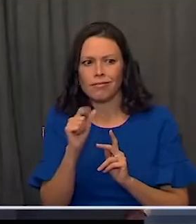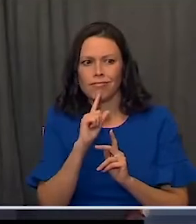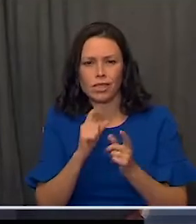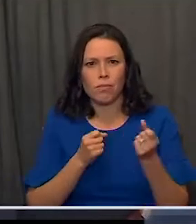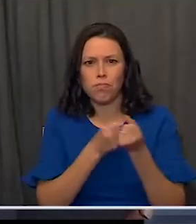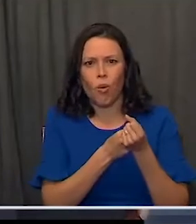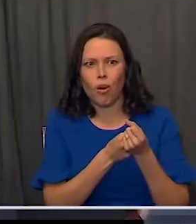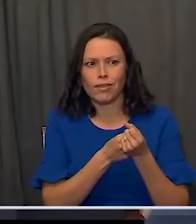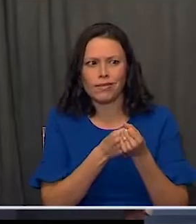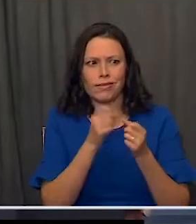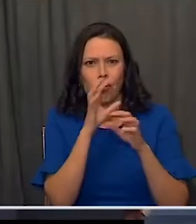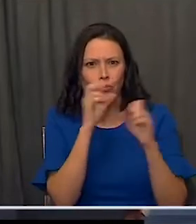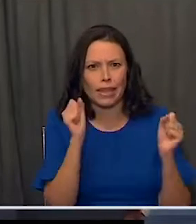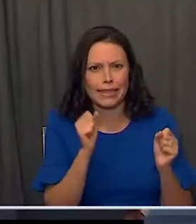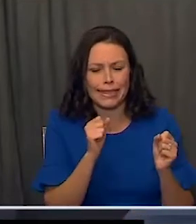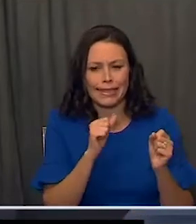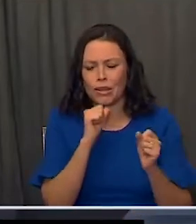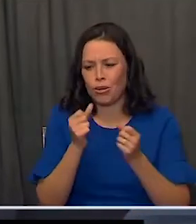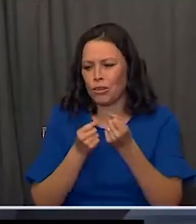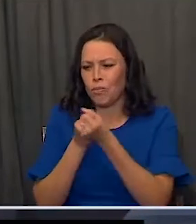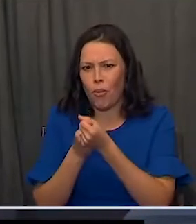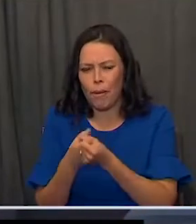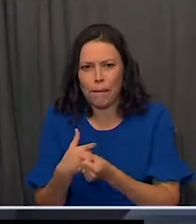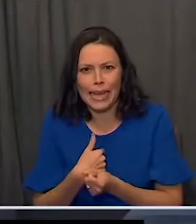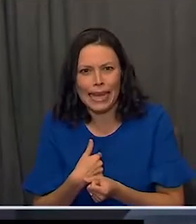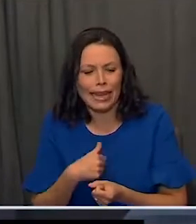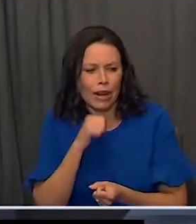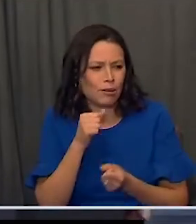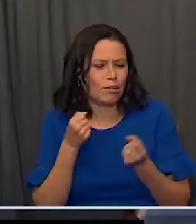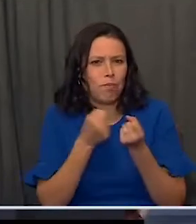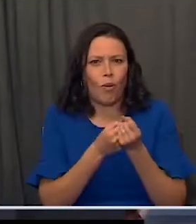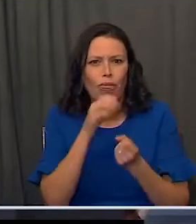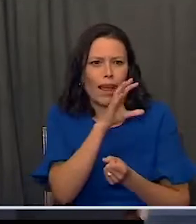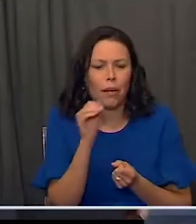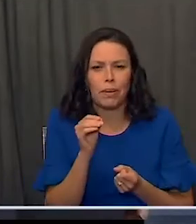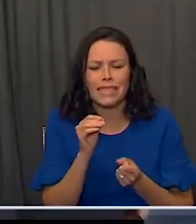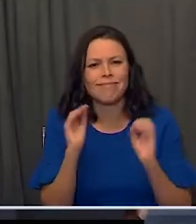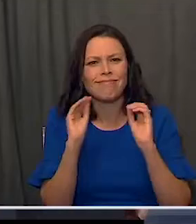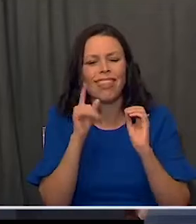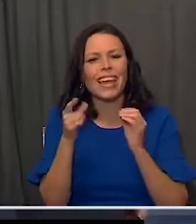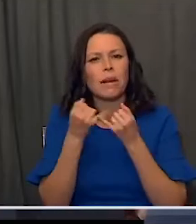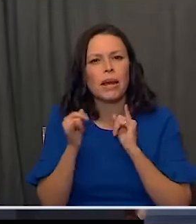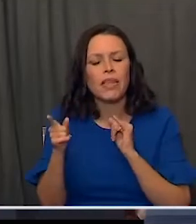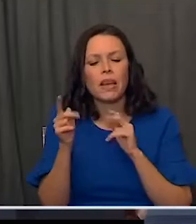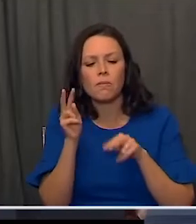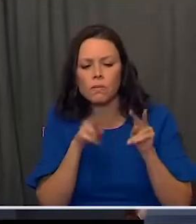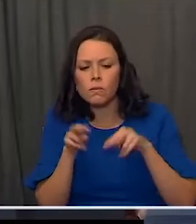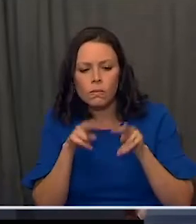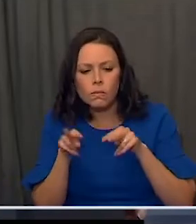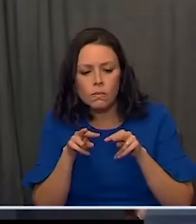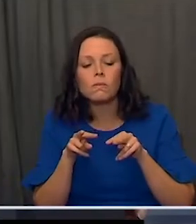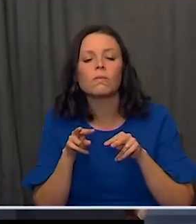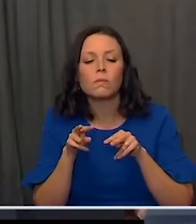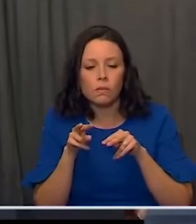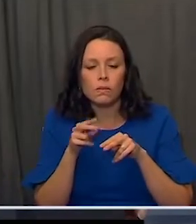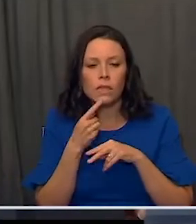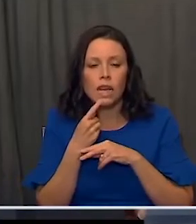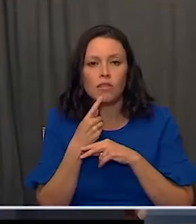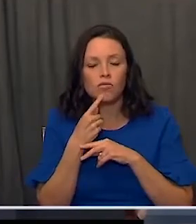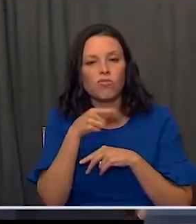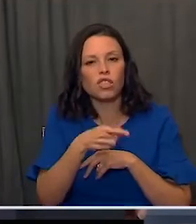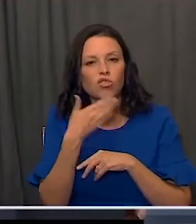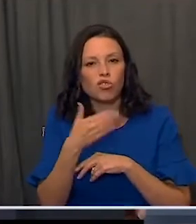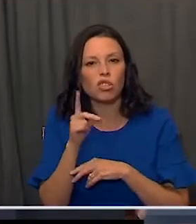to anyone, not to the administration, not to me, not to the companies, that looked at the data and deemed it to be sound.